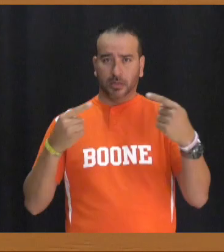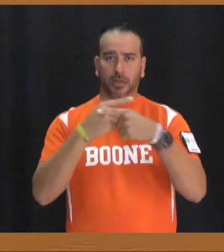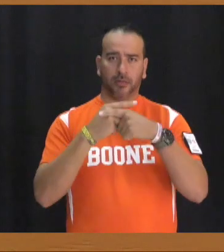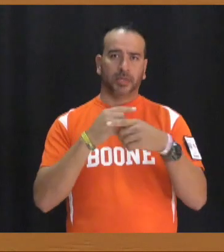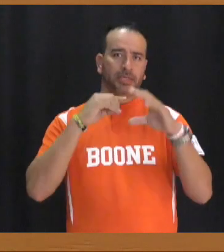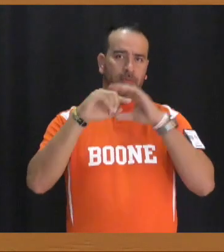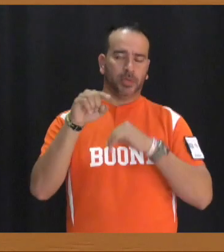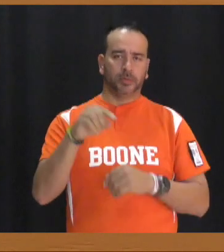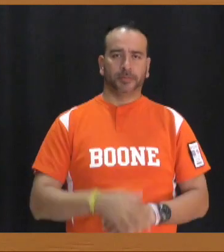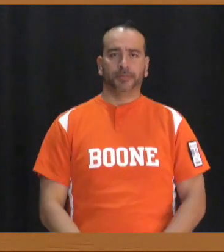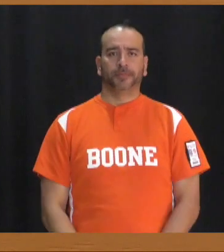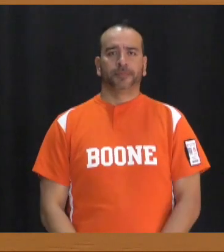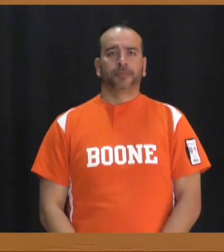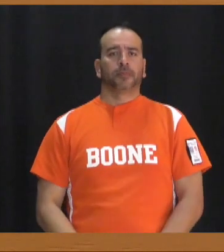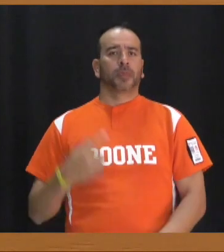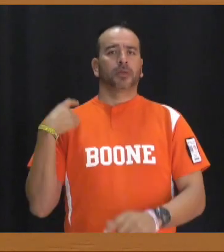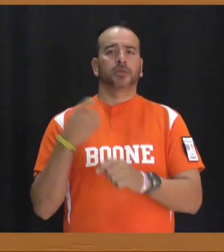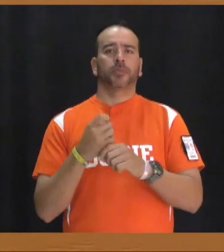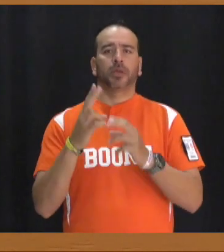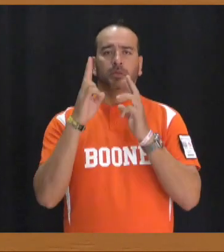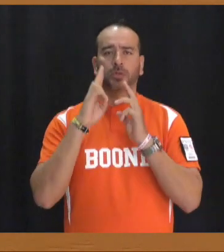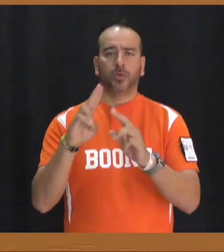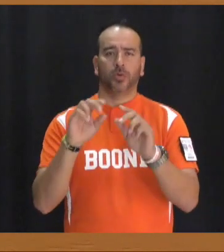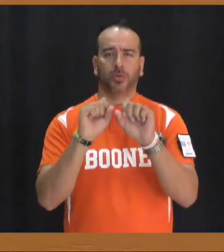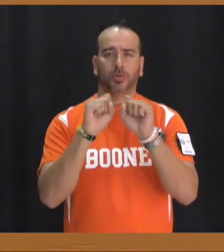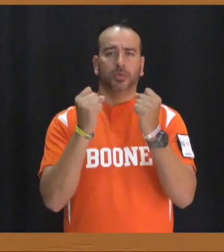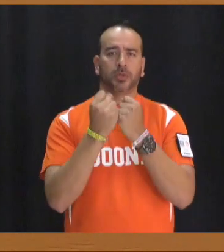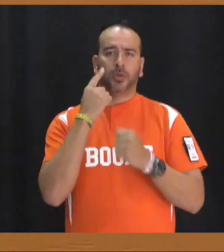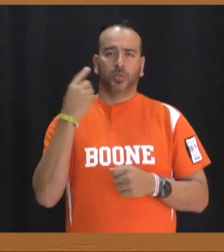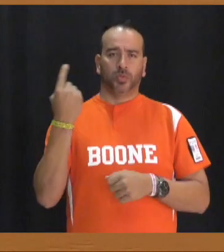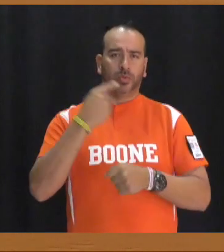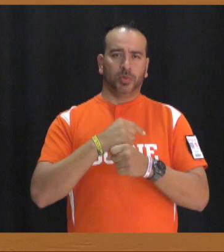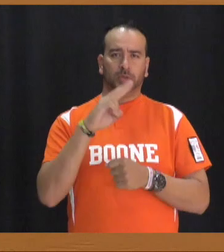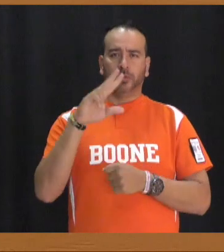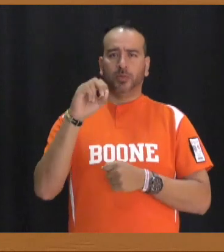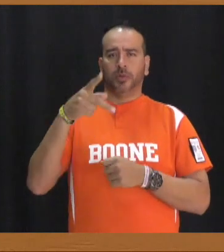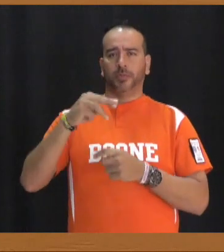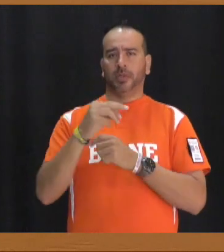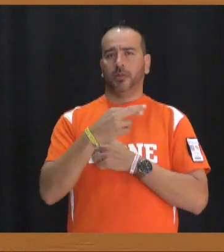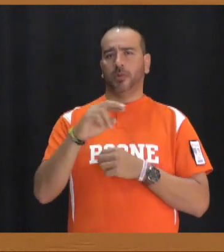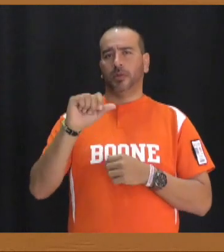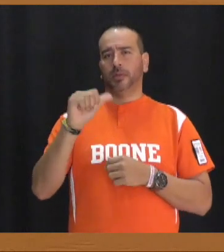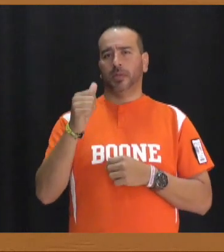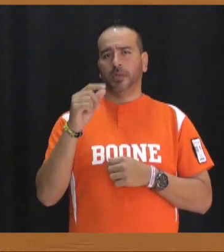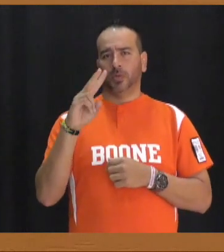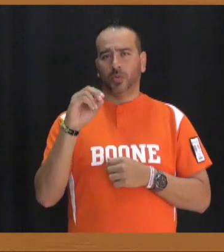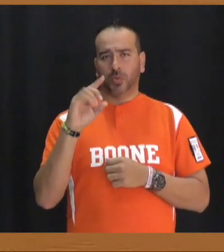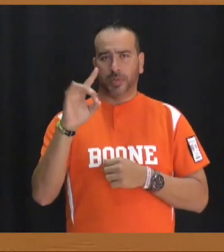Spanish Honor Society meeting will be held today at 2 30 p.m. in room 10 208